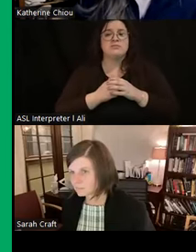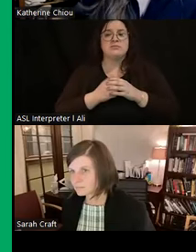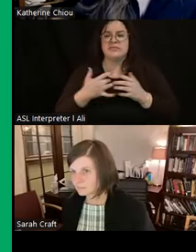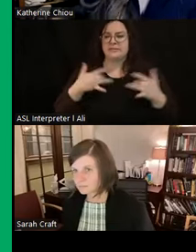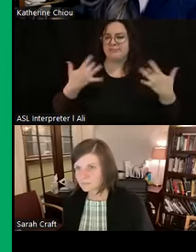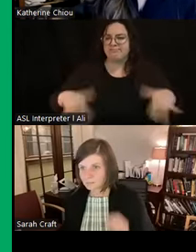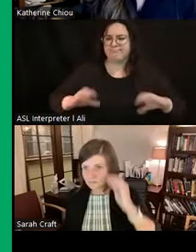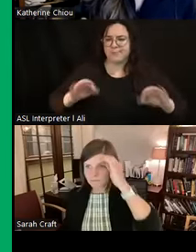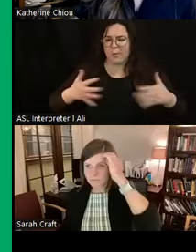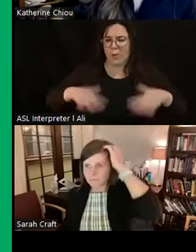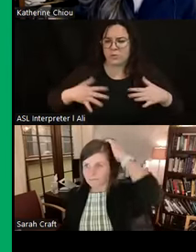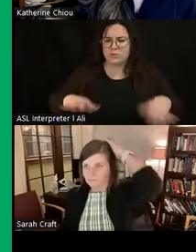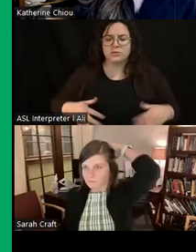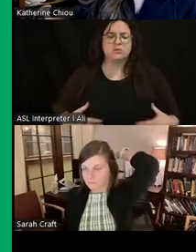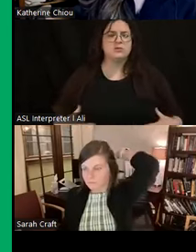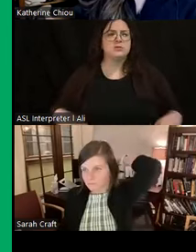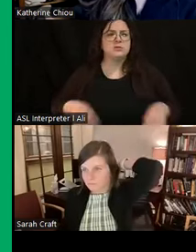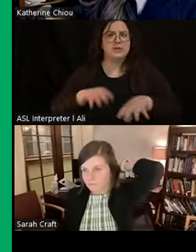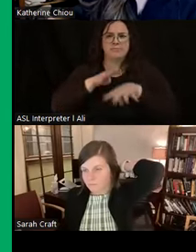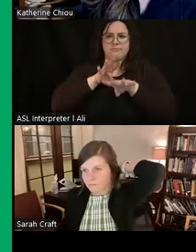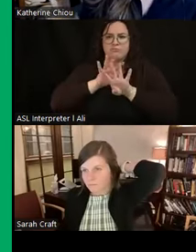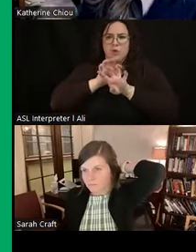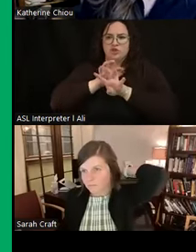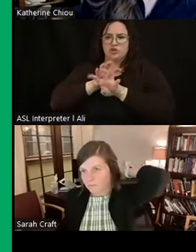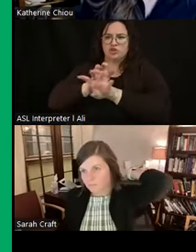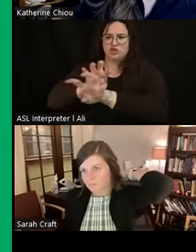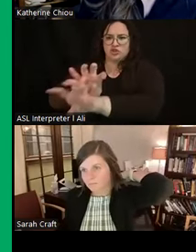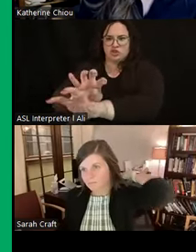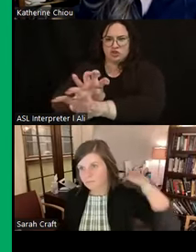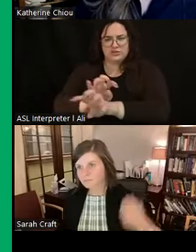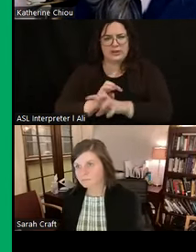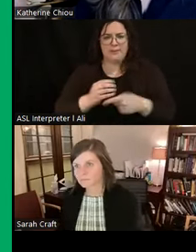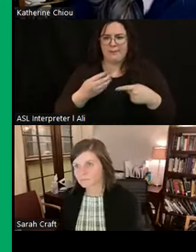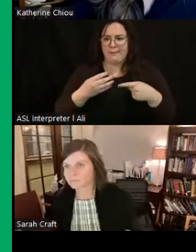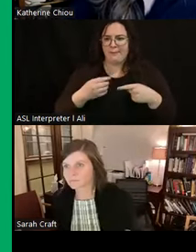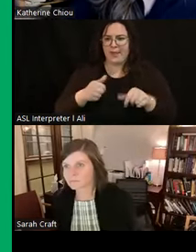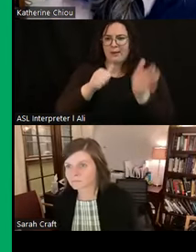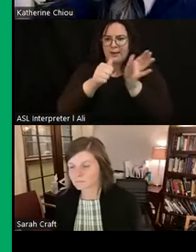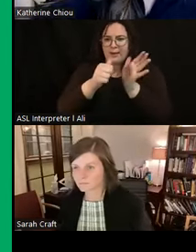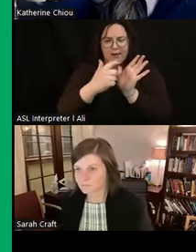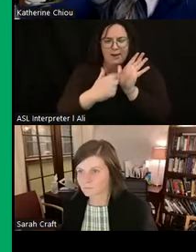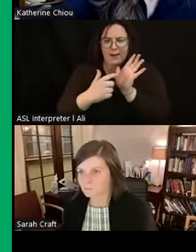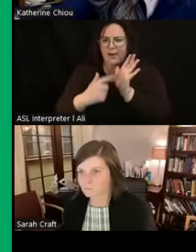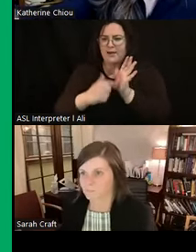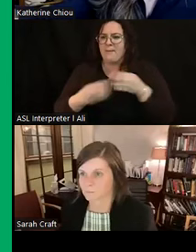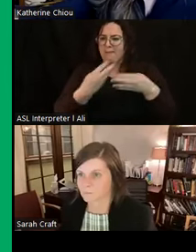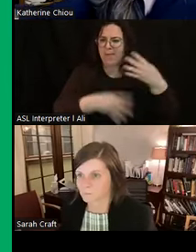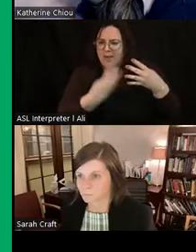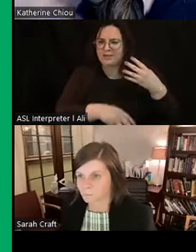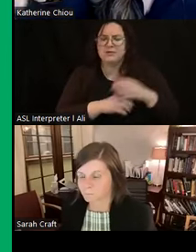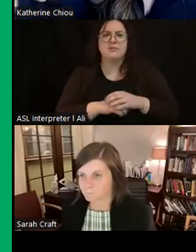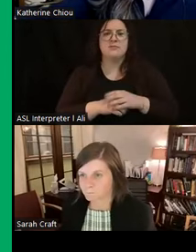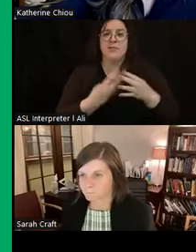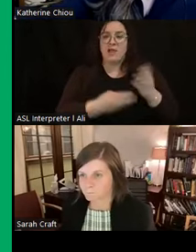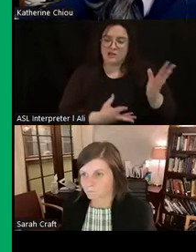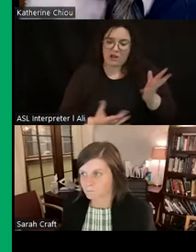and in the process of going through bloodletting and then eventually, you know, the presentation of the blood to